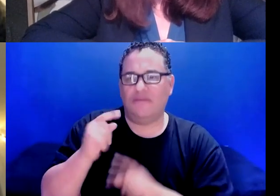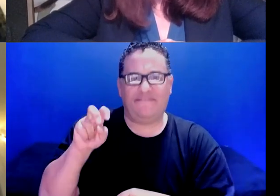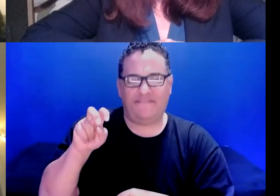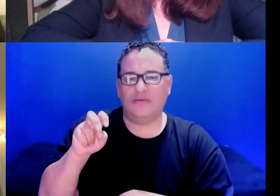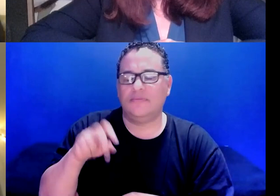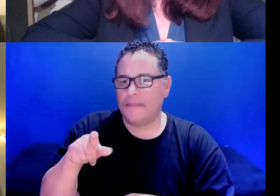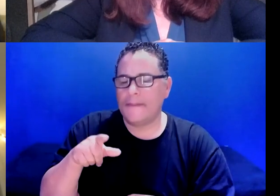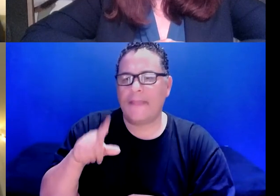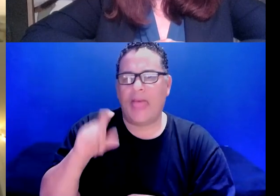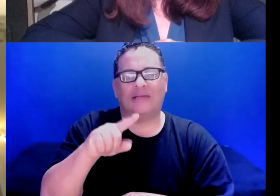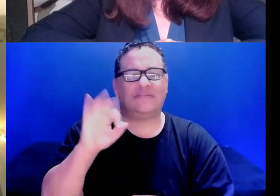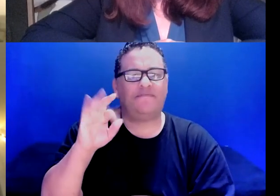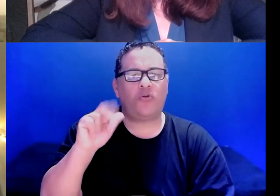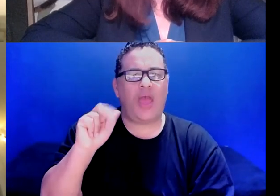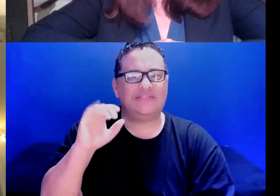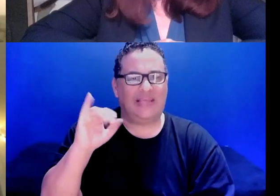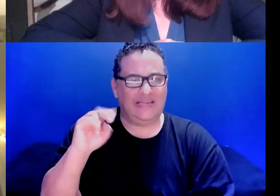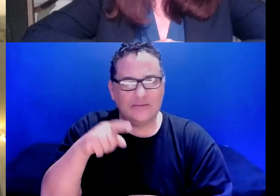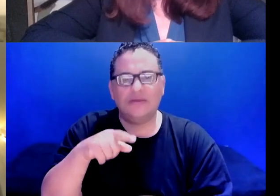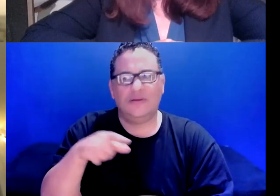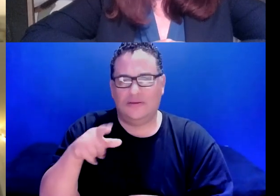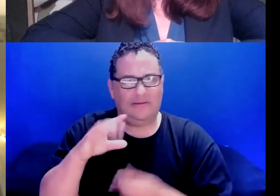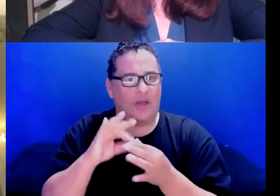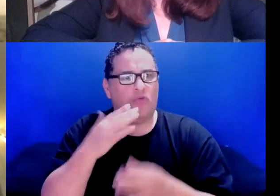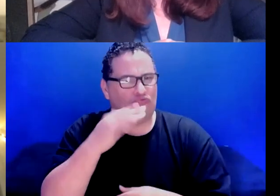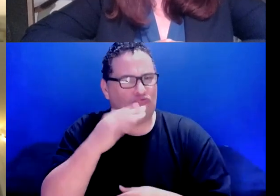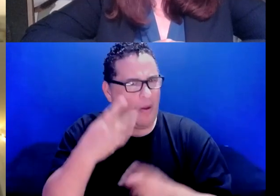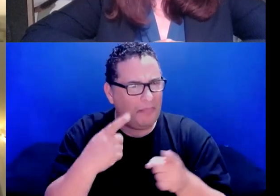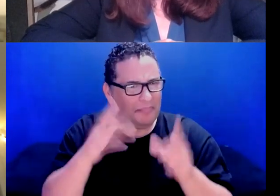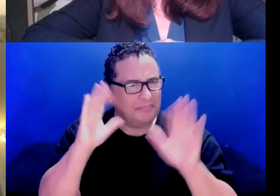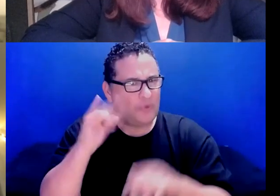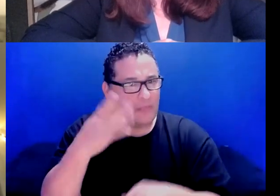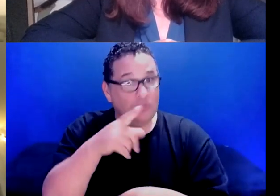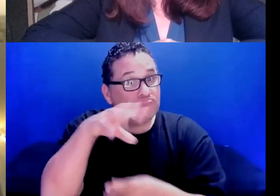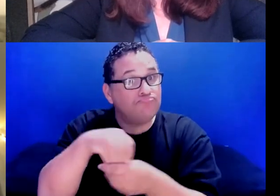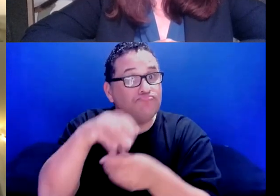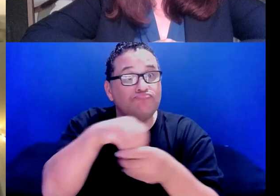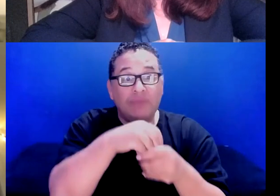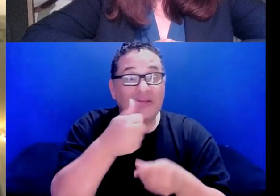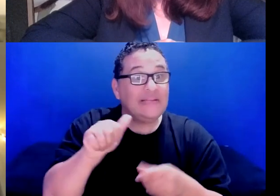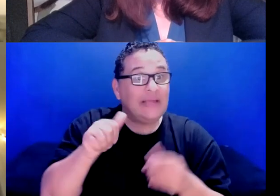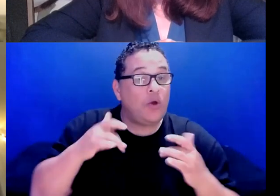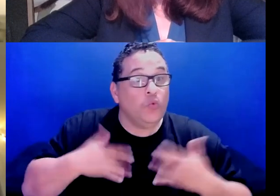He says, great job, Francine. Are you participating in any extracurricular activities in college?